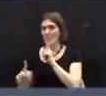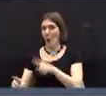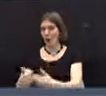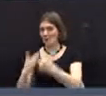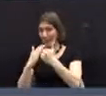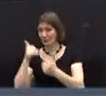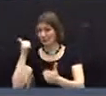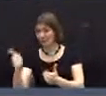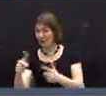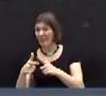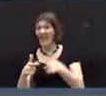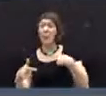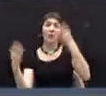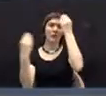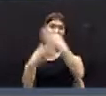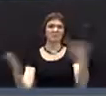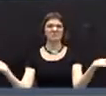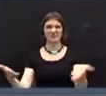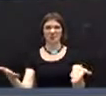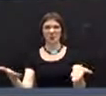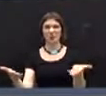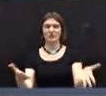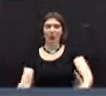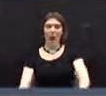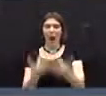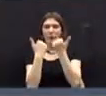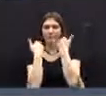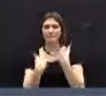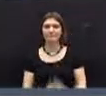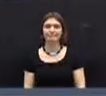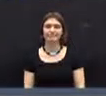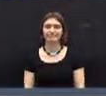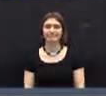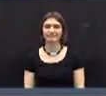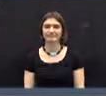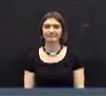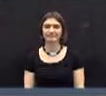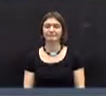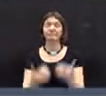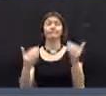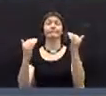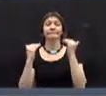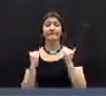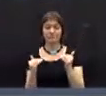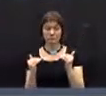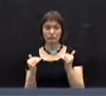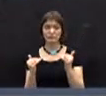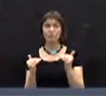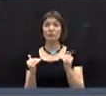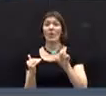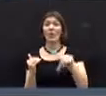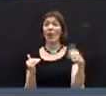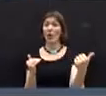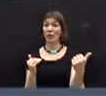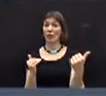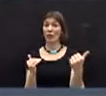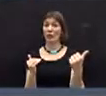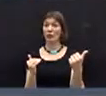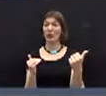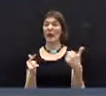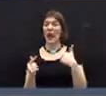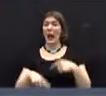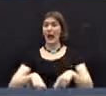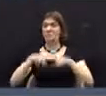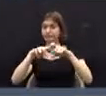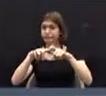and we will let you know when they're available. At this point, I would like to just yield